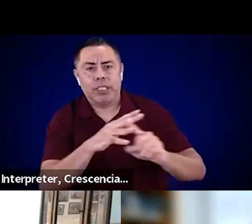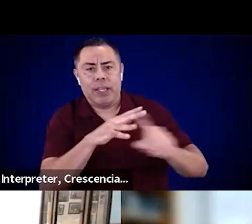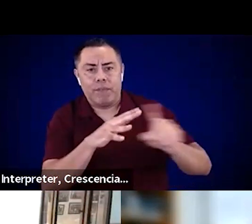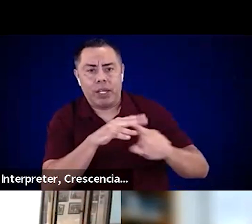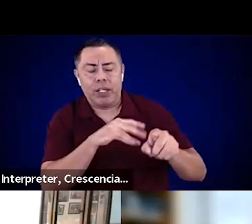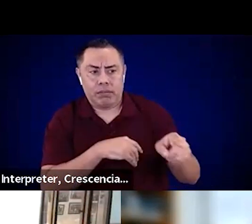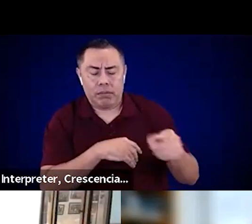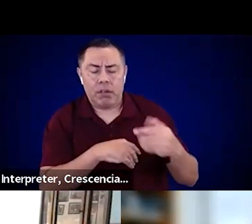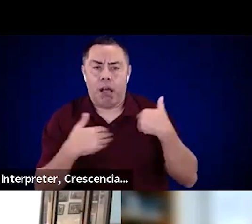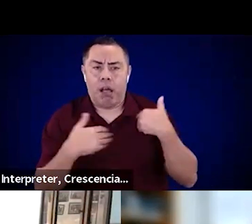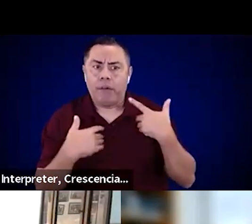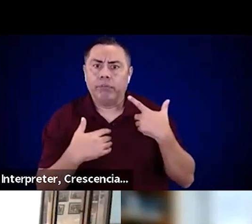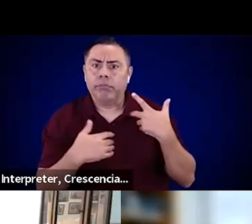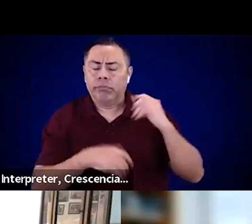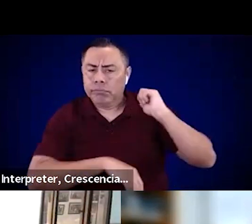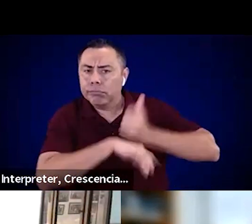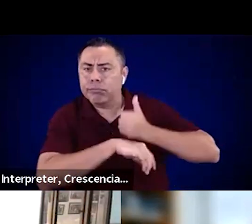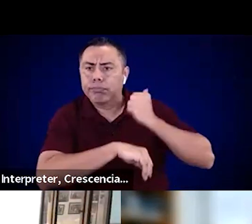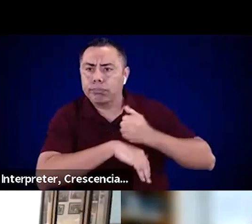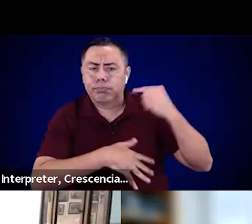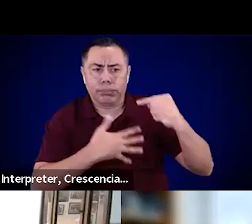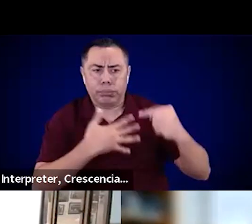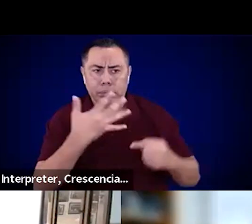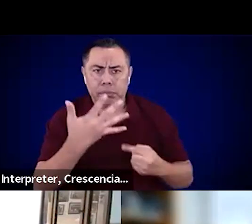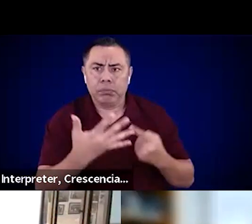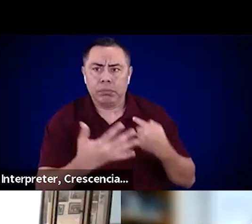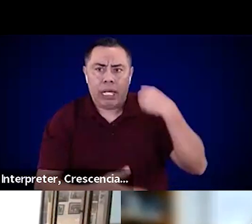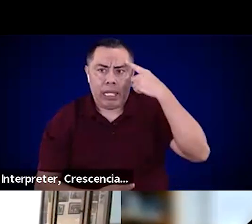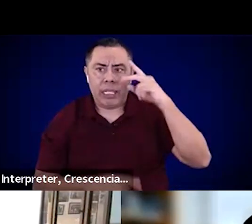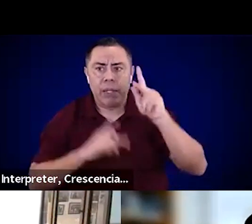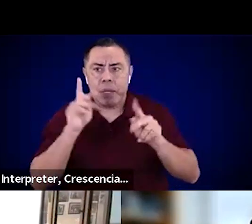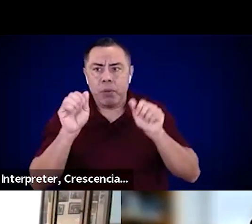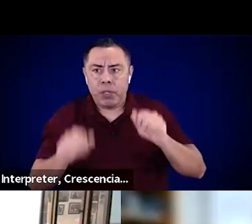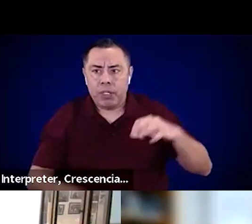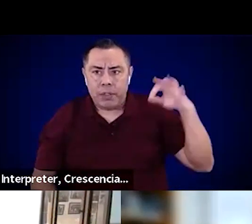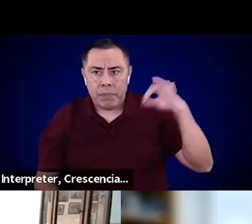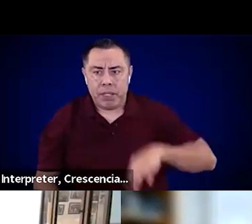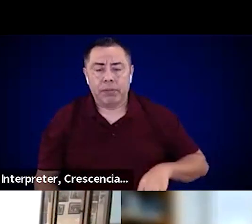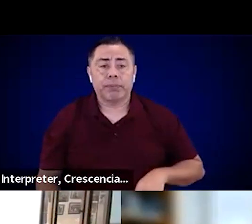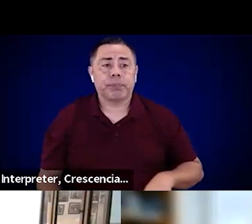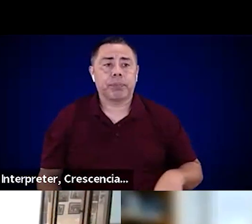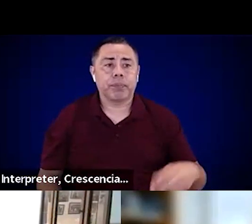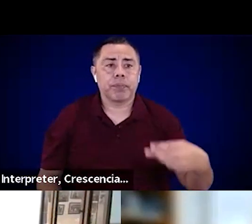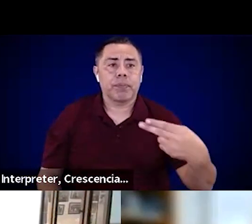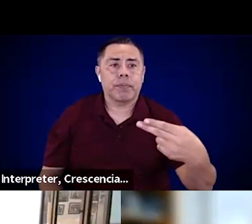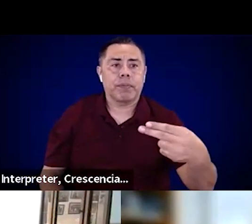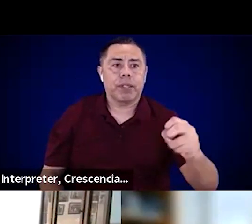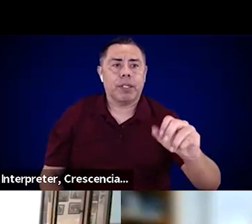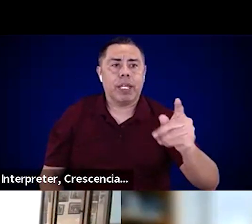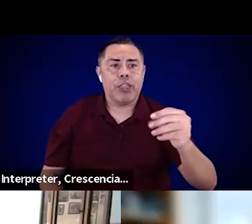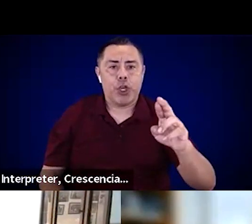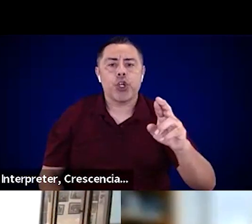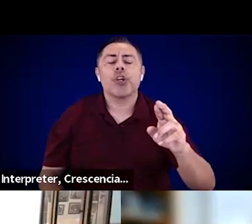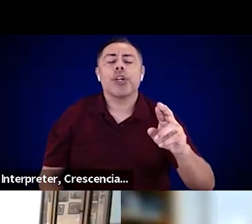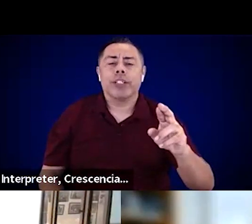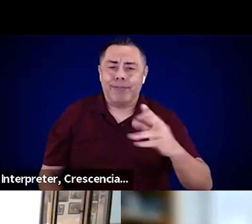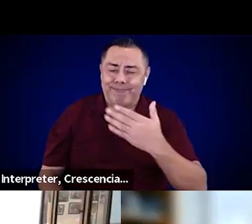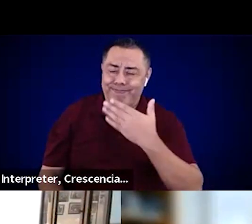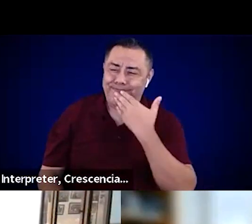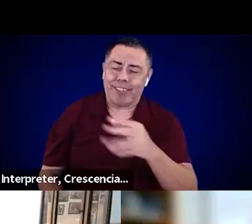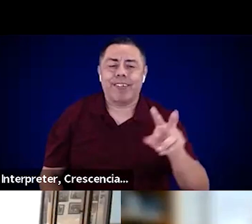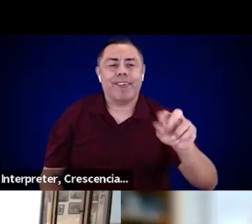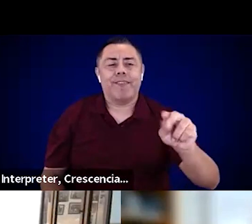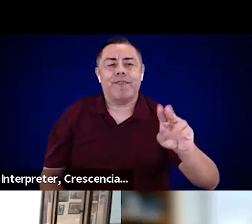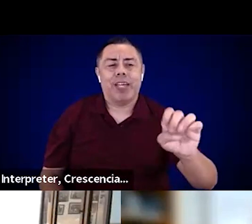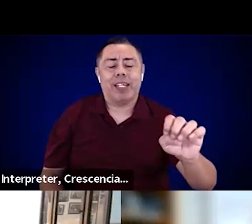people can take a lot from it. Yeah, absolutely, Vance. Thank you. You know, I really can't stress enough the importance